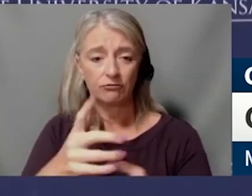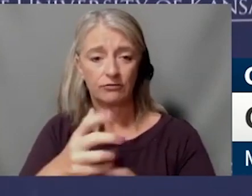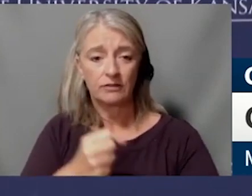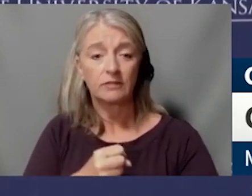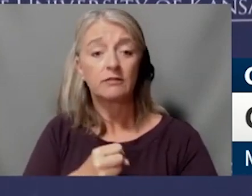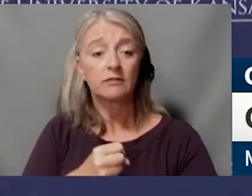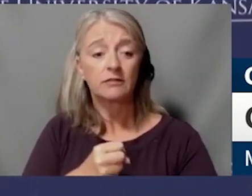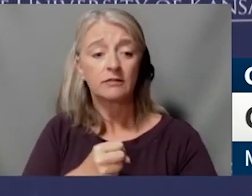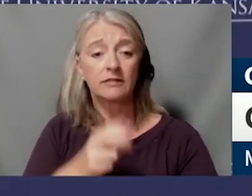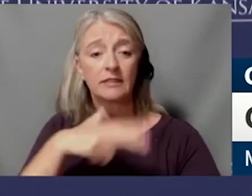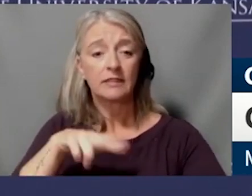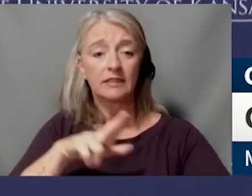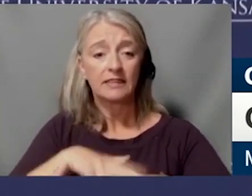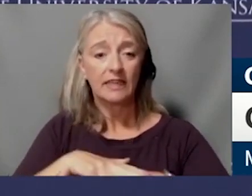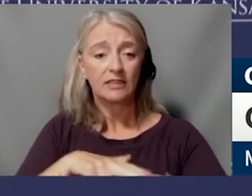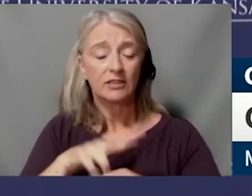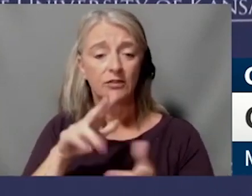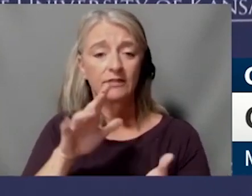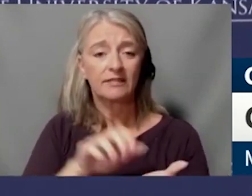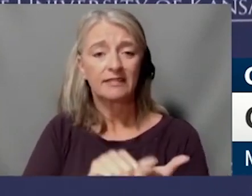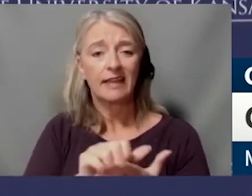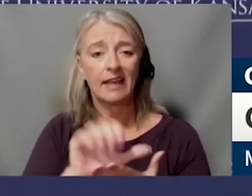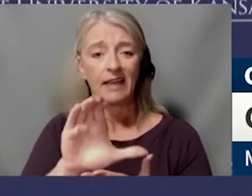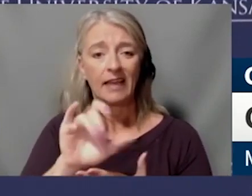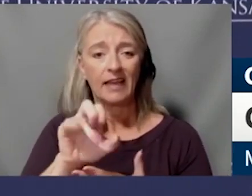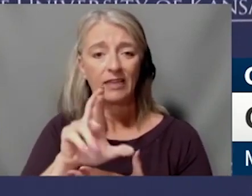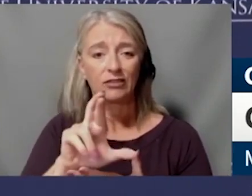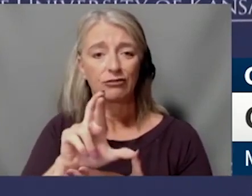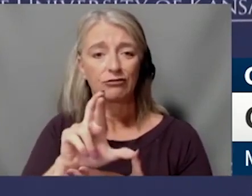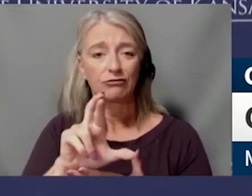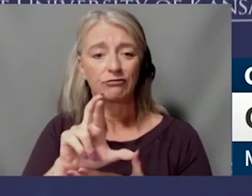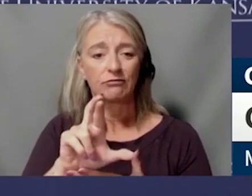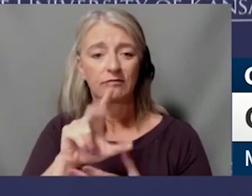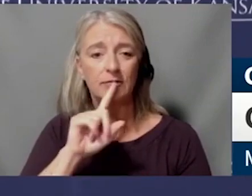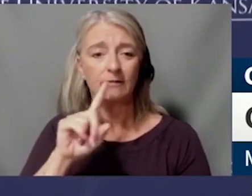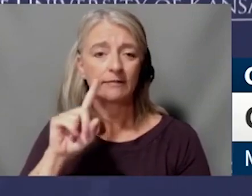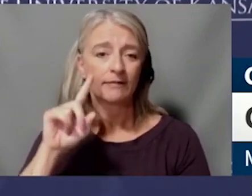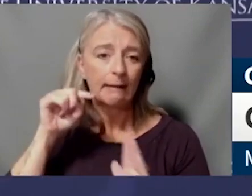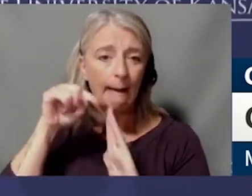Institute's comprehensive designation. Congratulations!